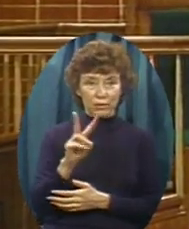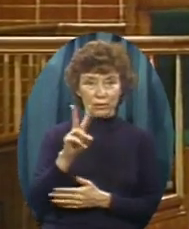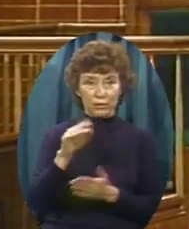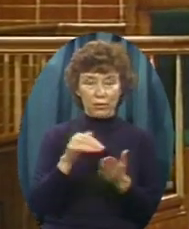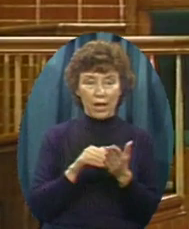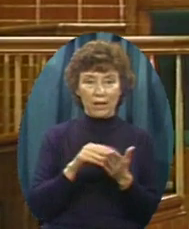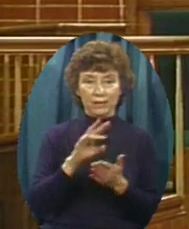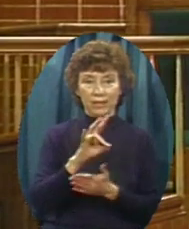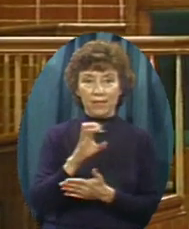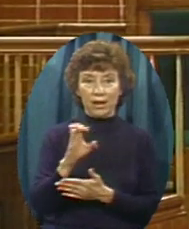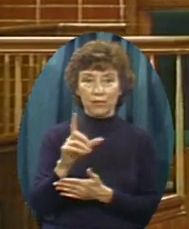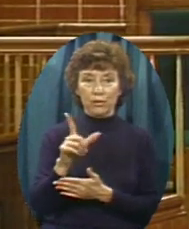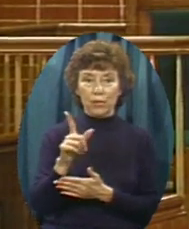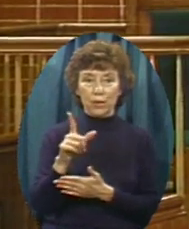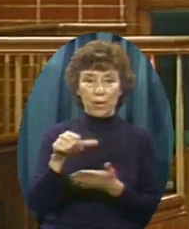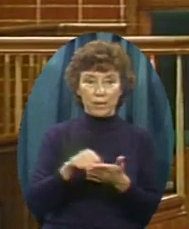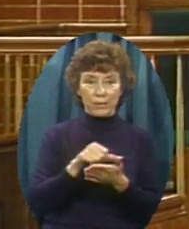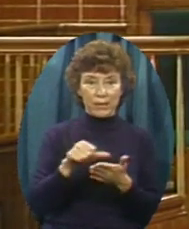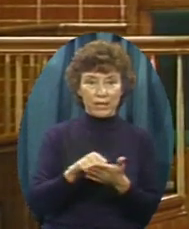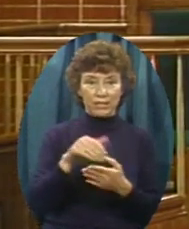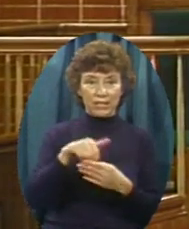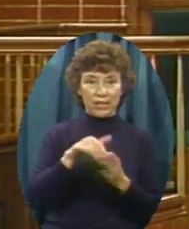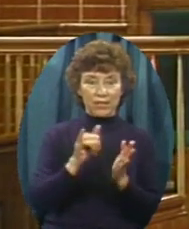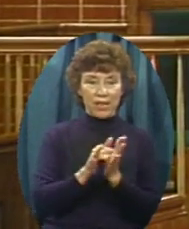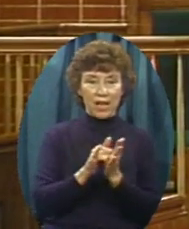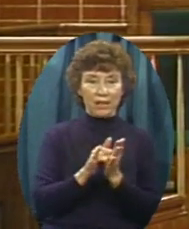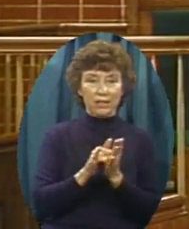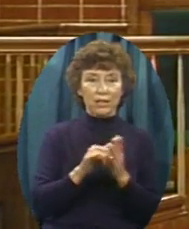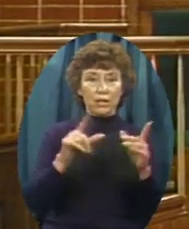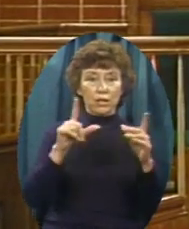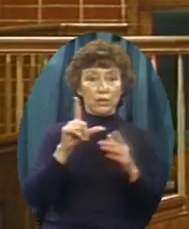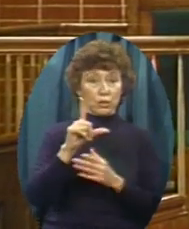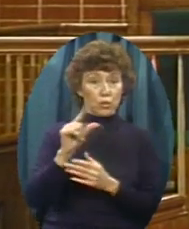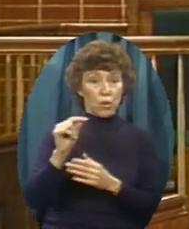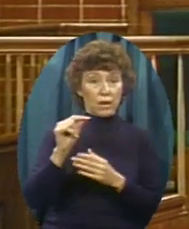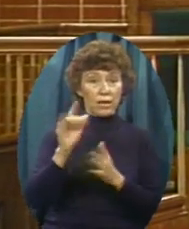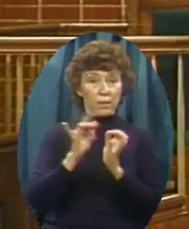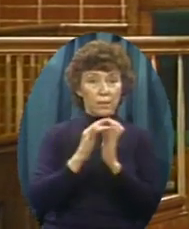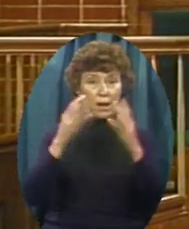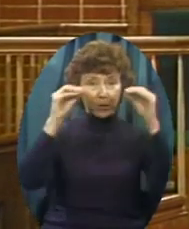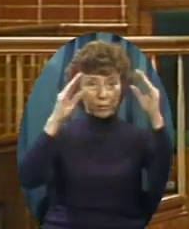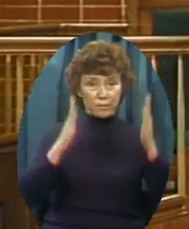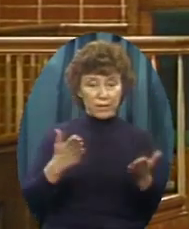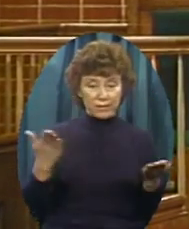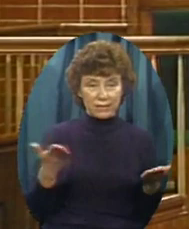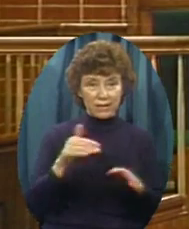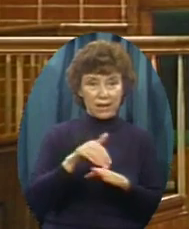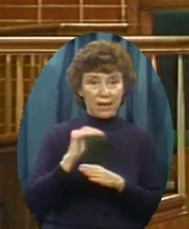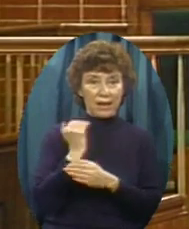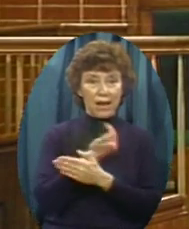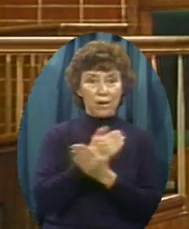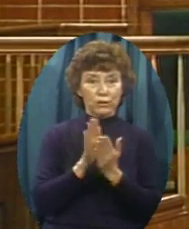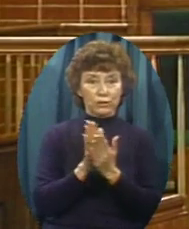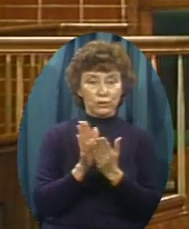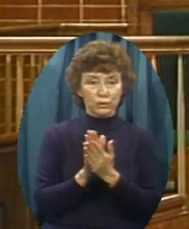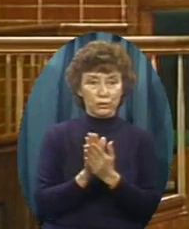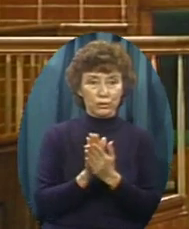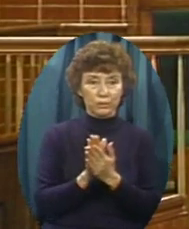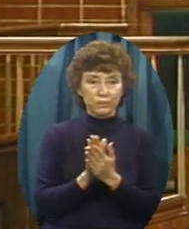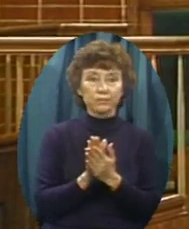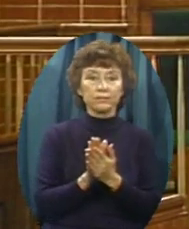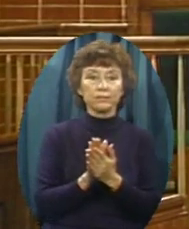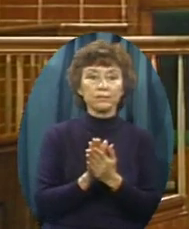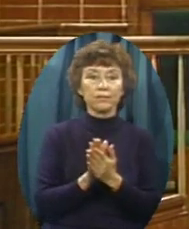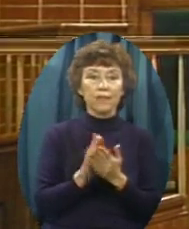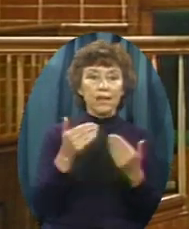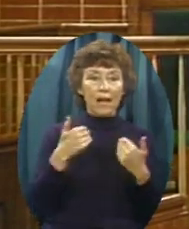2,721 pages The 20 Bible professors Here at Liberty Have taken the entire King James version Of the